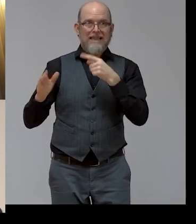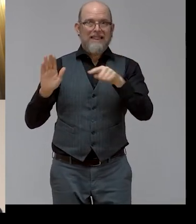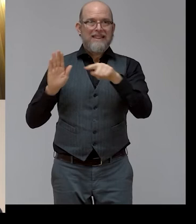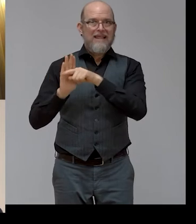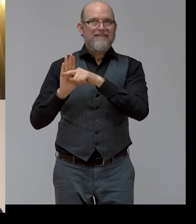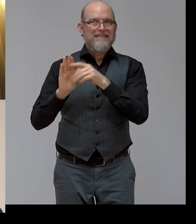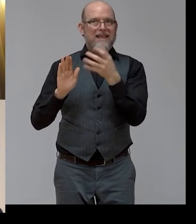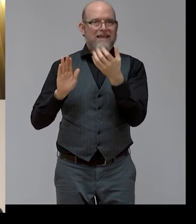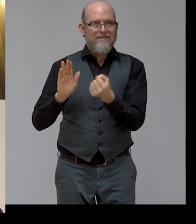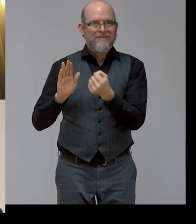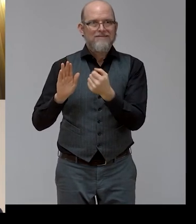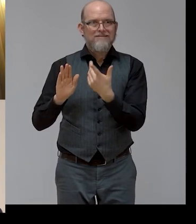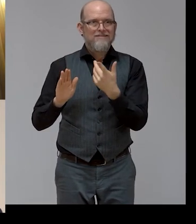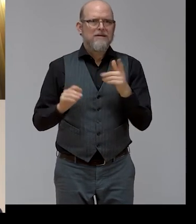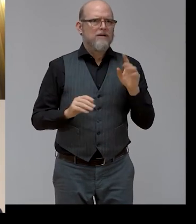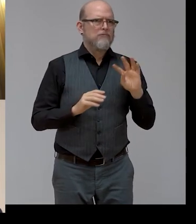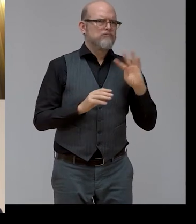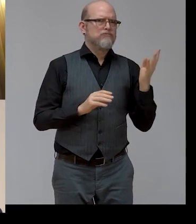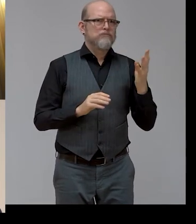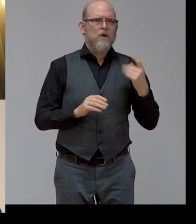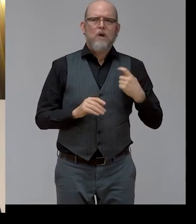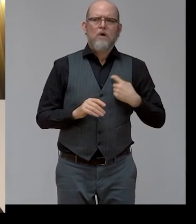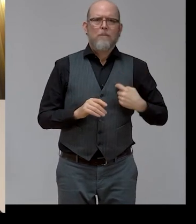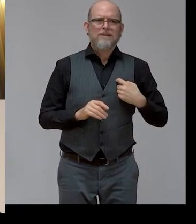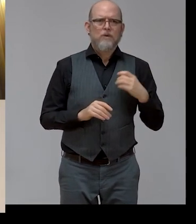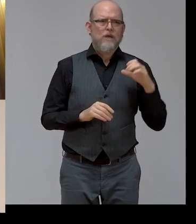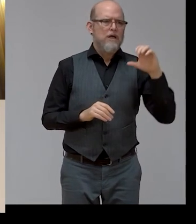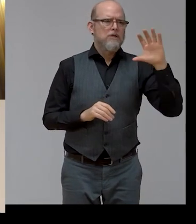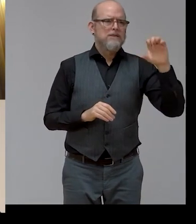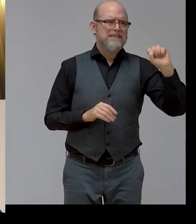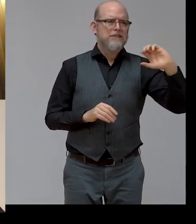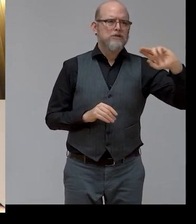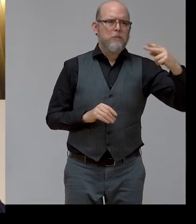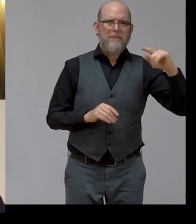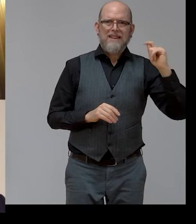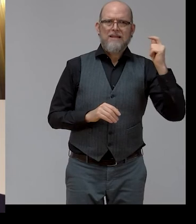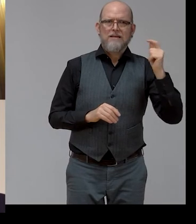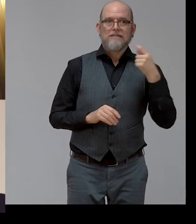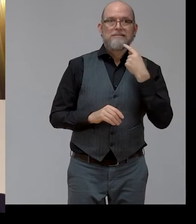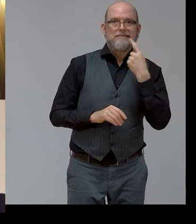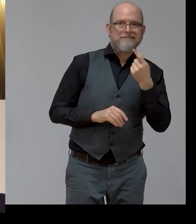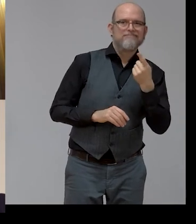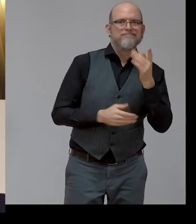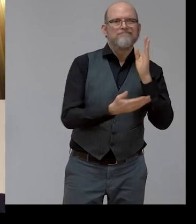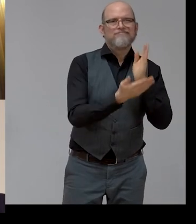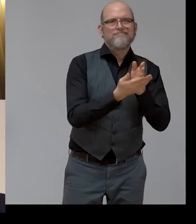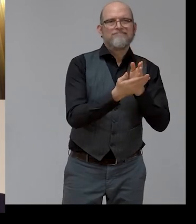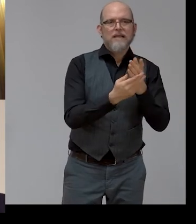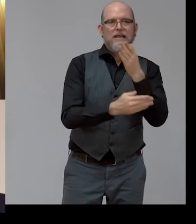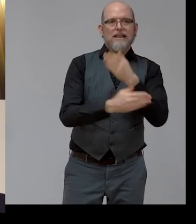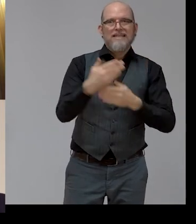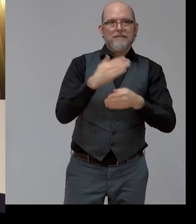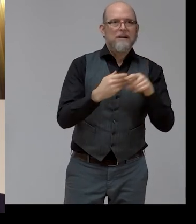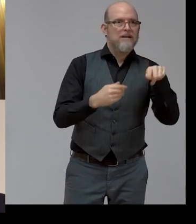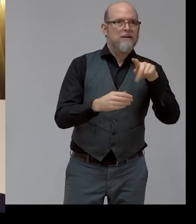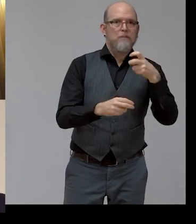Commissioner Schmidt. There is a huge disability employment gap right throughout the world. There also is a